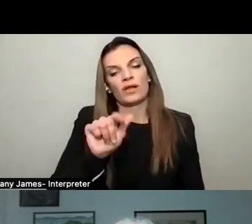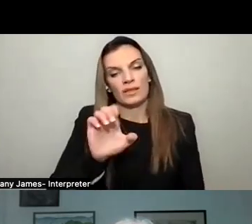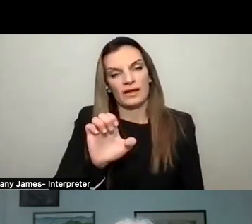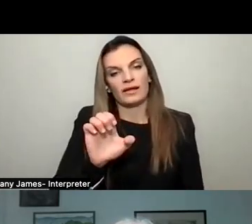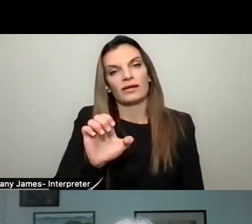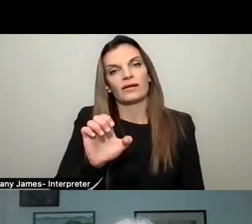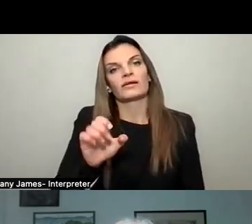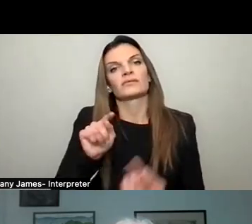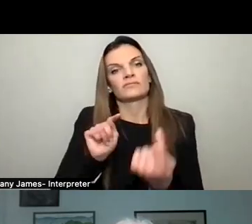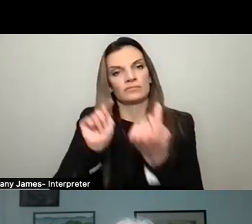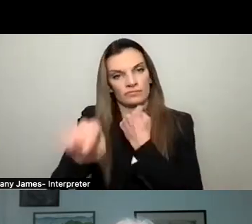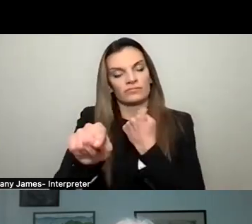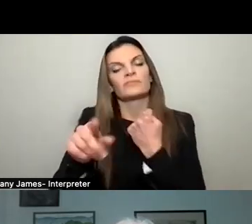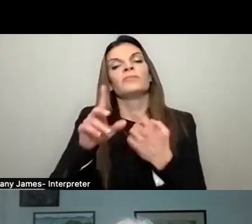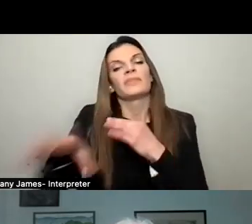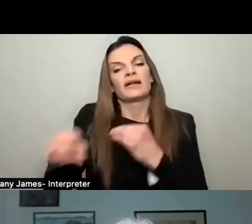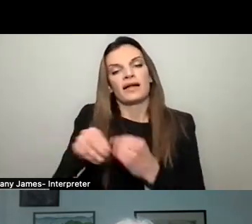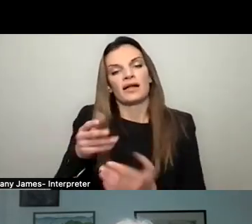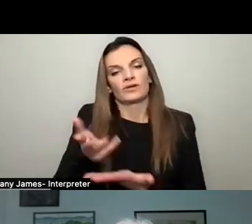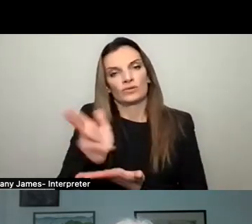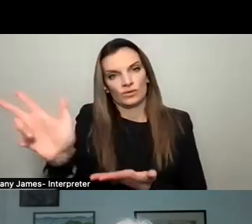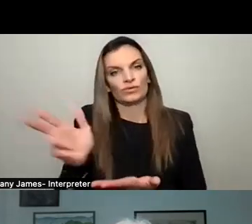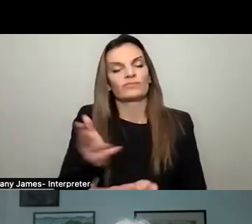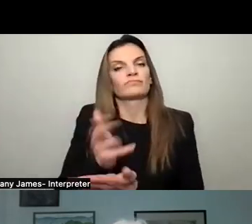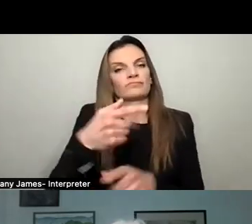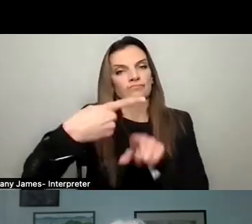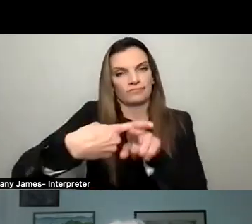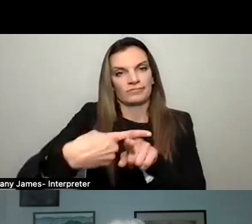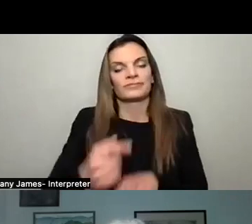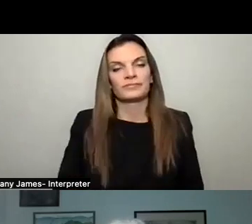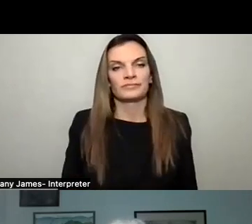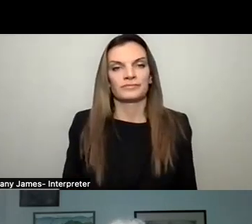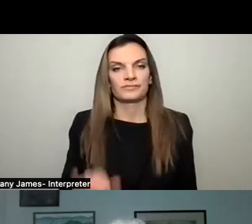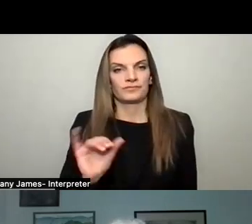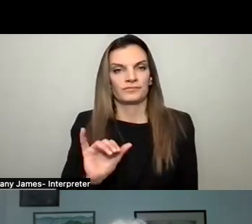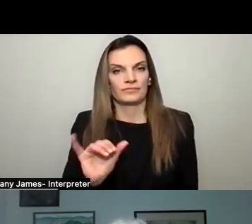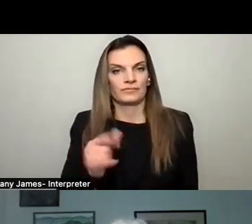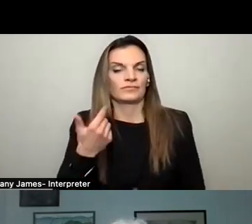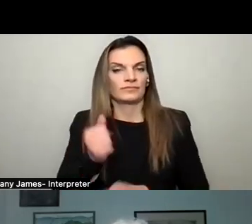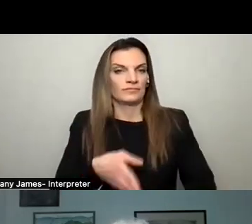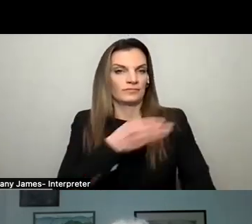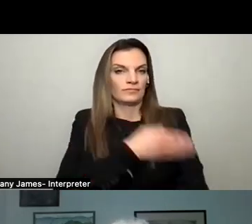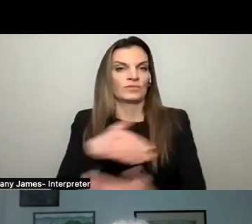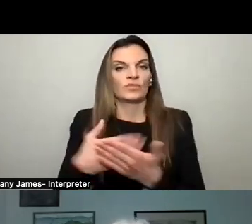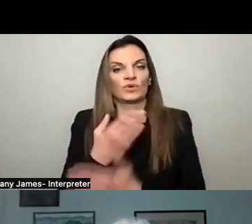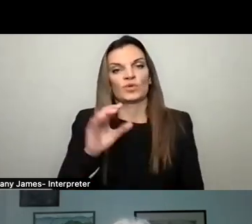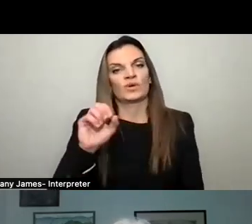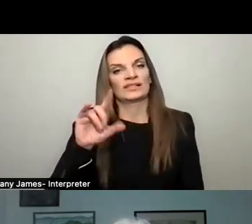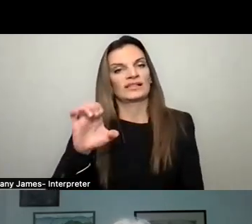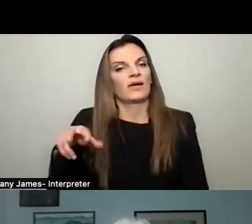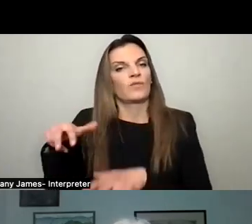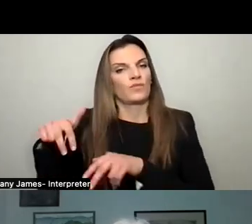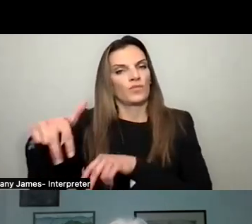appropriate turn lanes at the intersections as we go through. We're also working on new sidewalks in front of